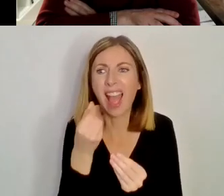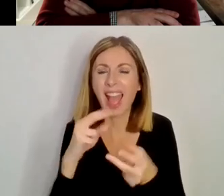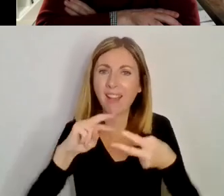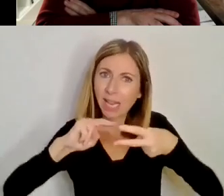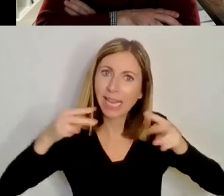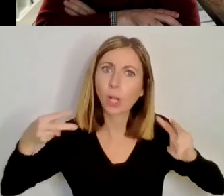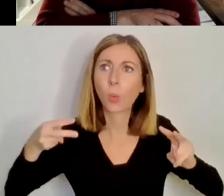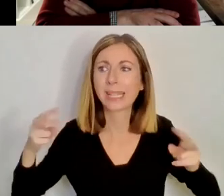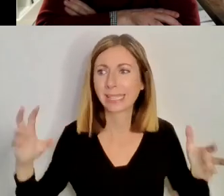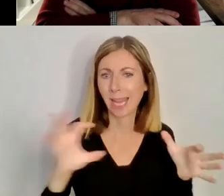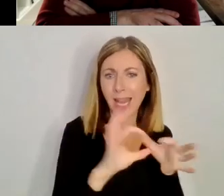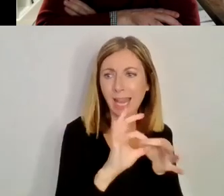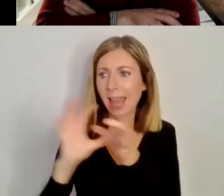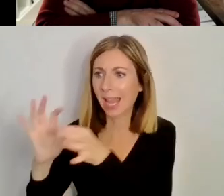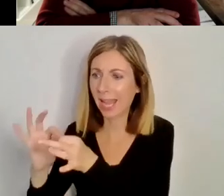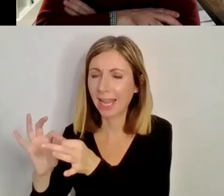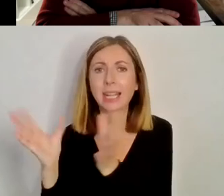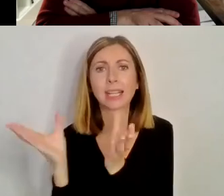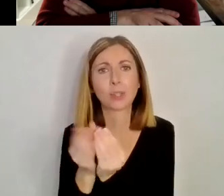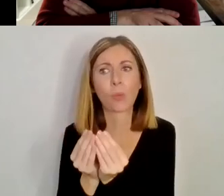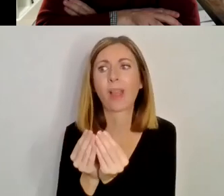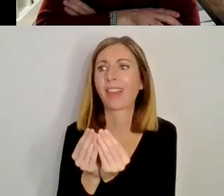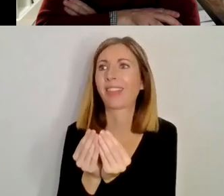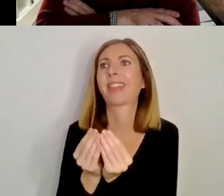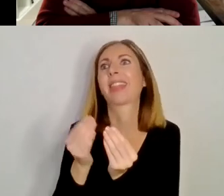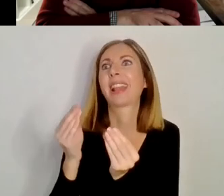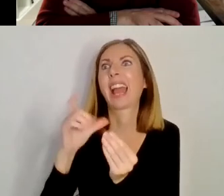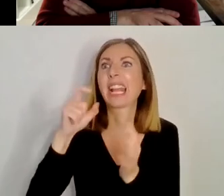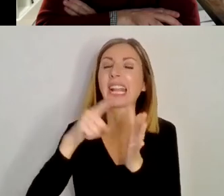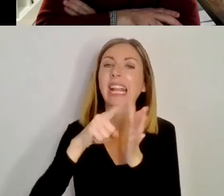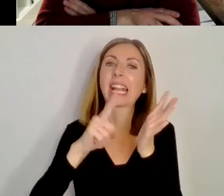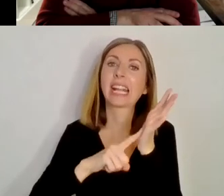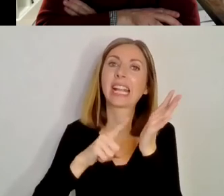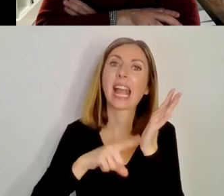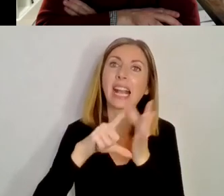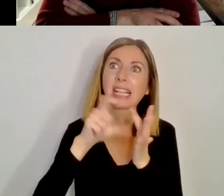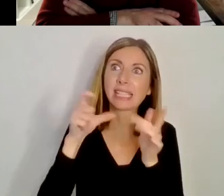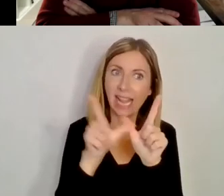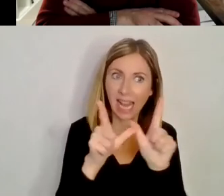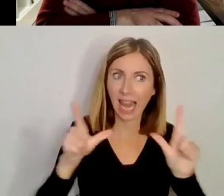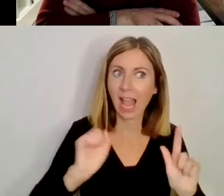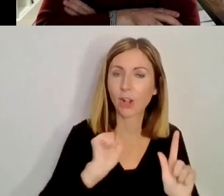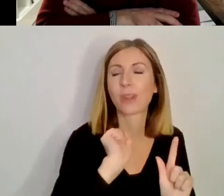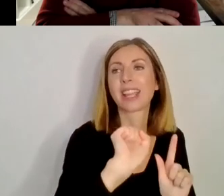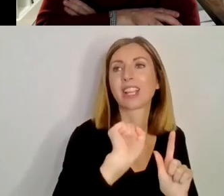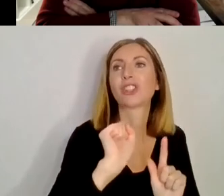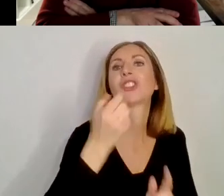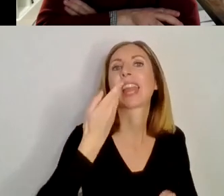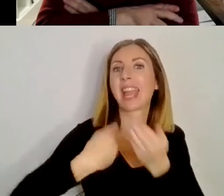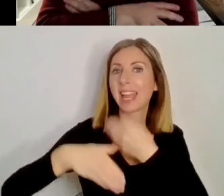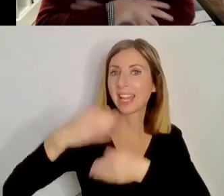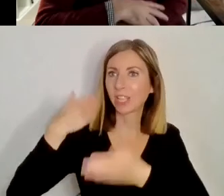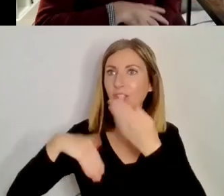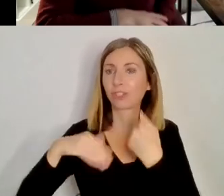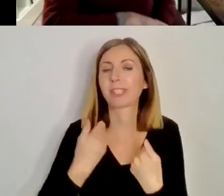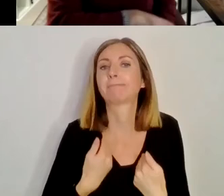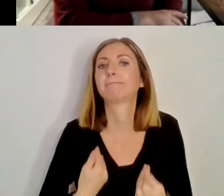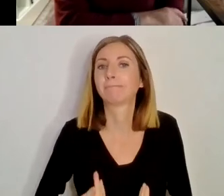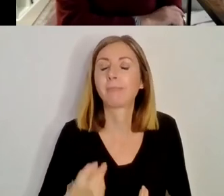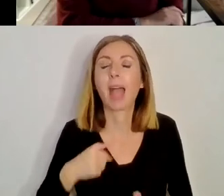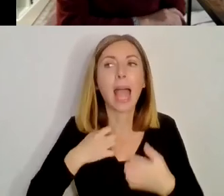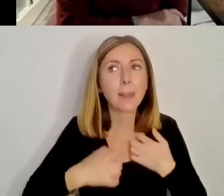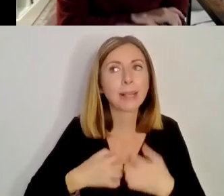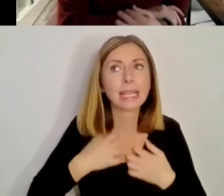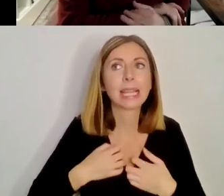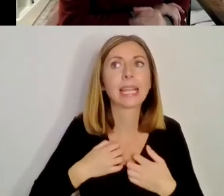you know, as part of a, of a, a Celtic language and, you know, that Celtic history. And I'm really keen that people know